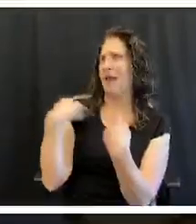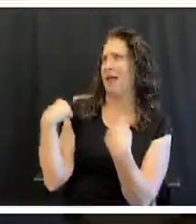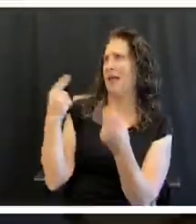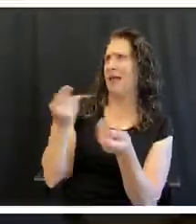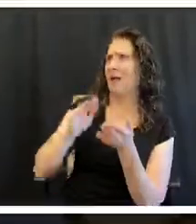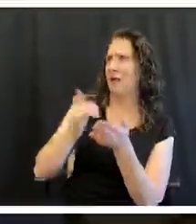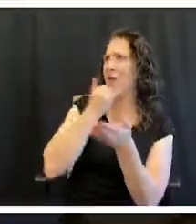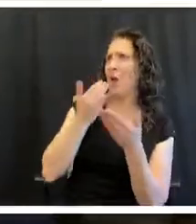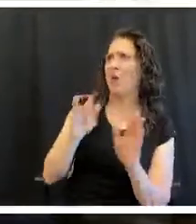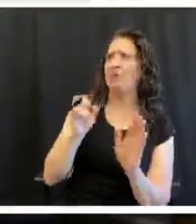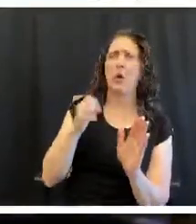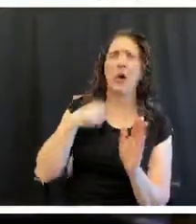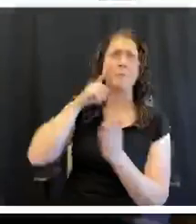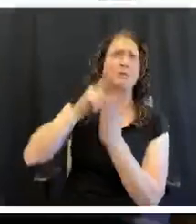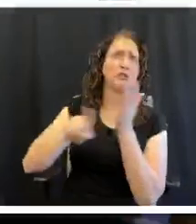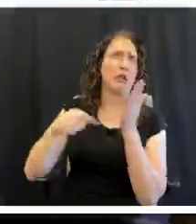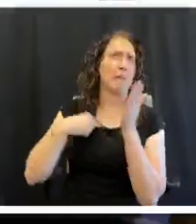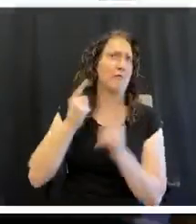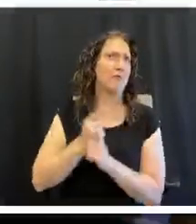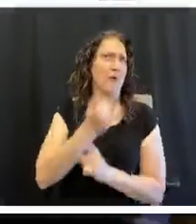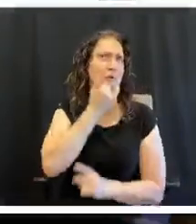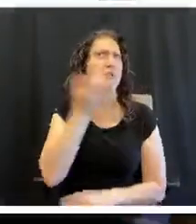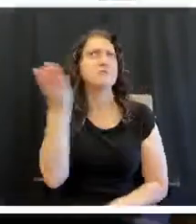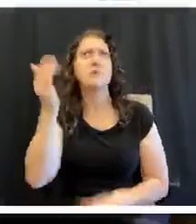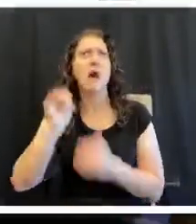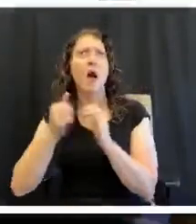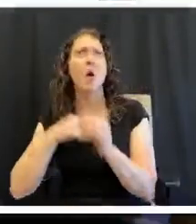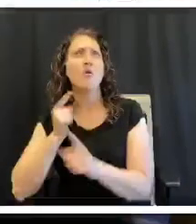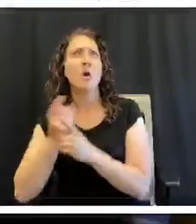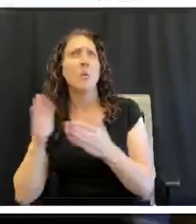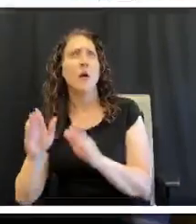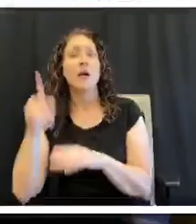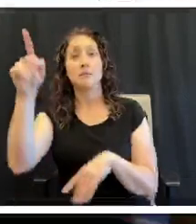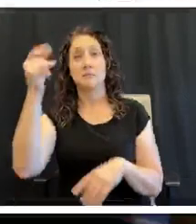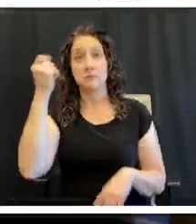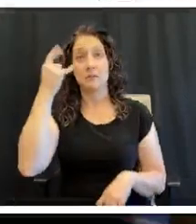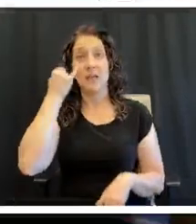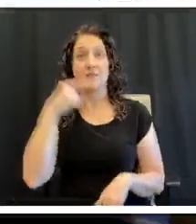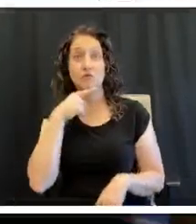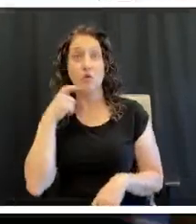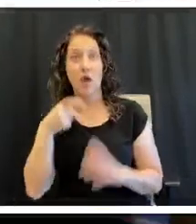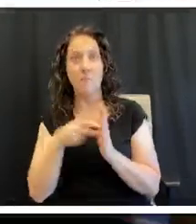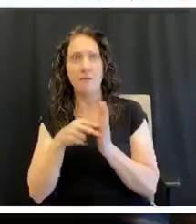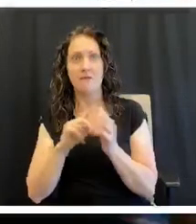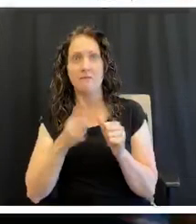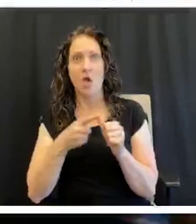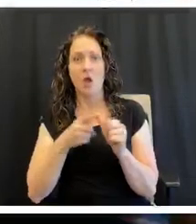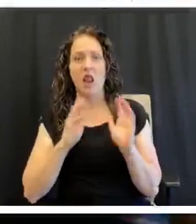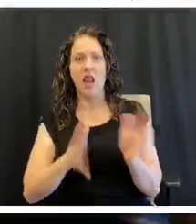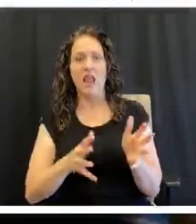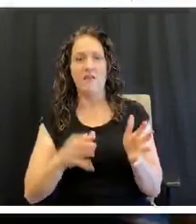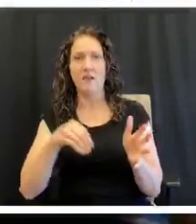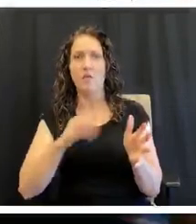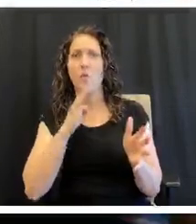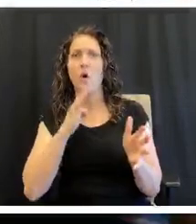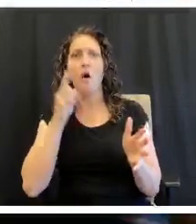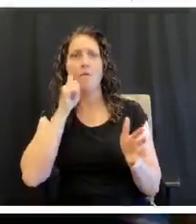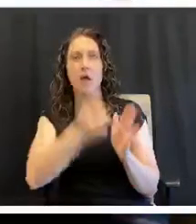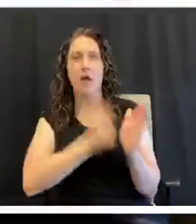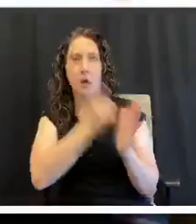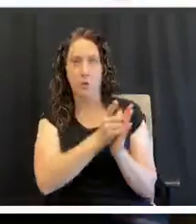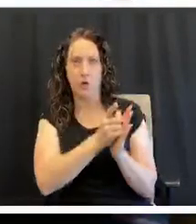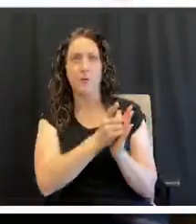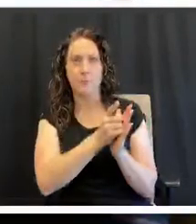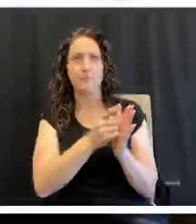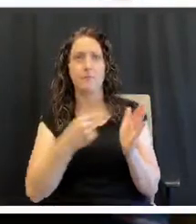properly cook a black eyed pea? Well, if it's dried, you want to soak it for about an hour. I like to